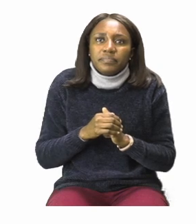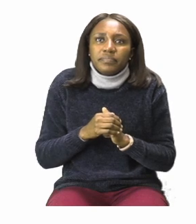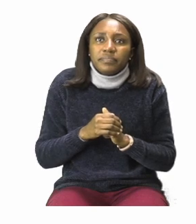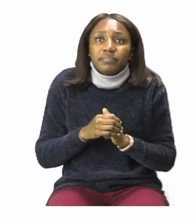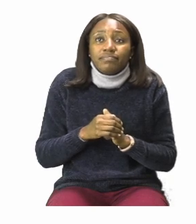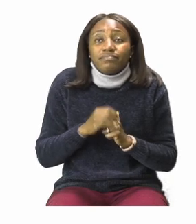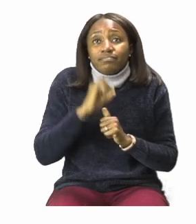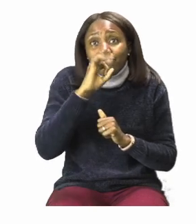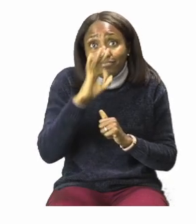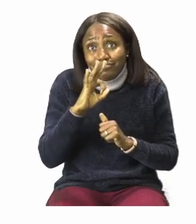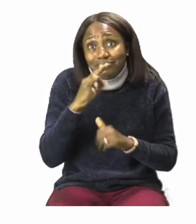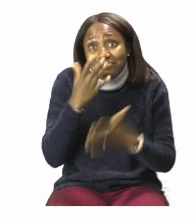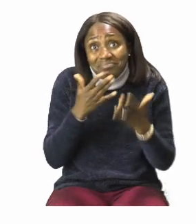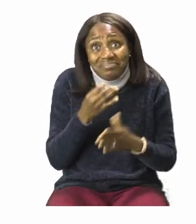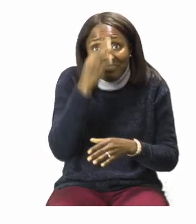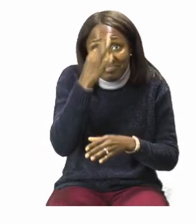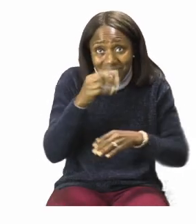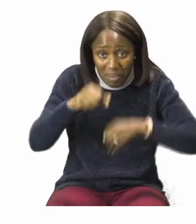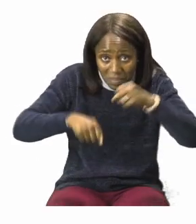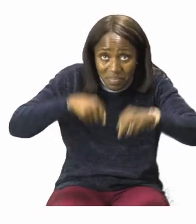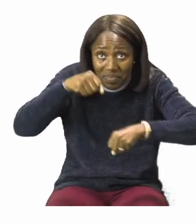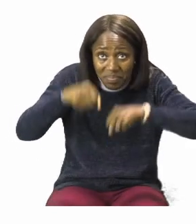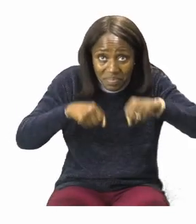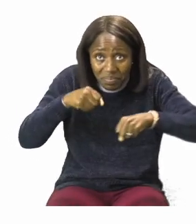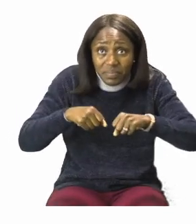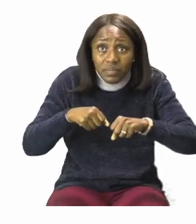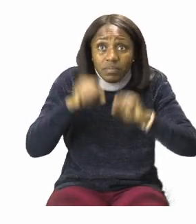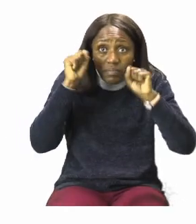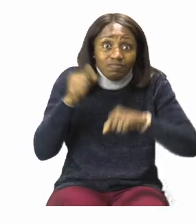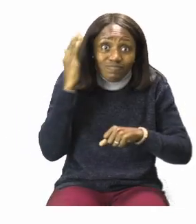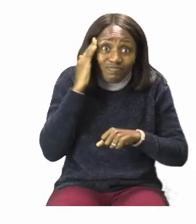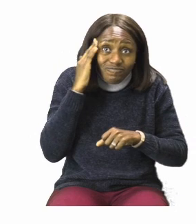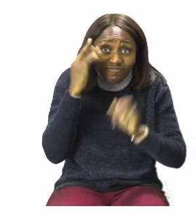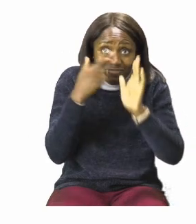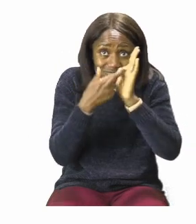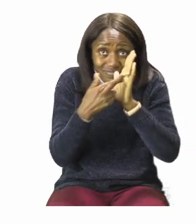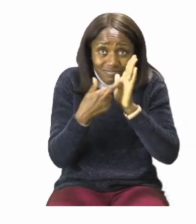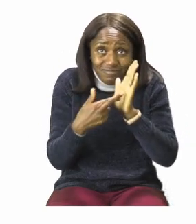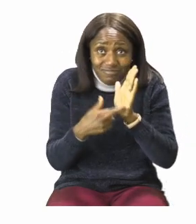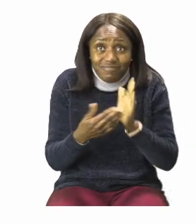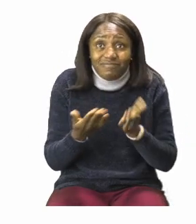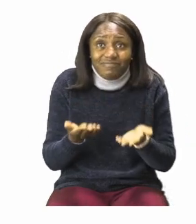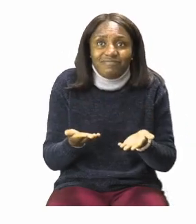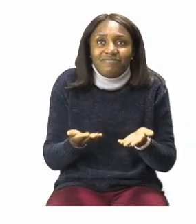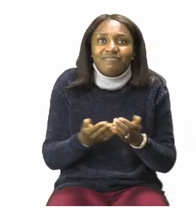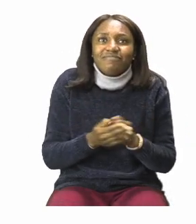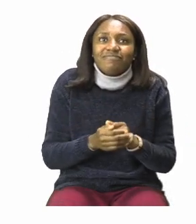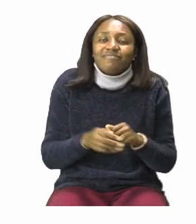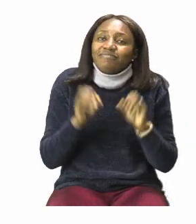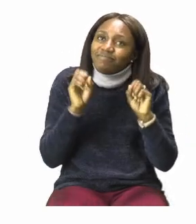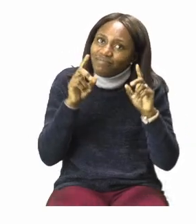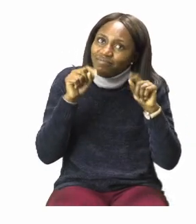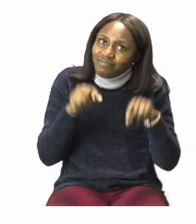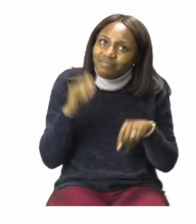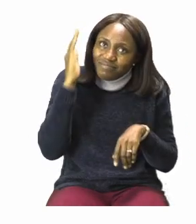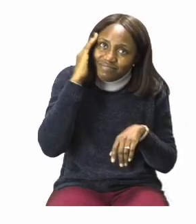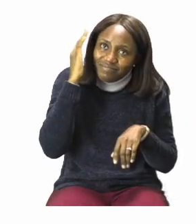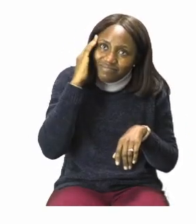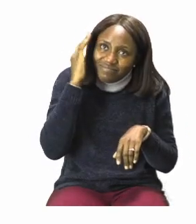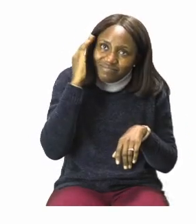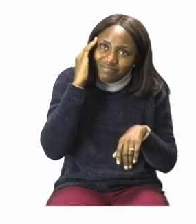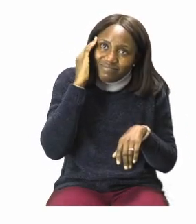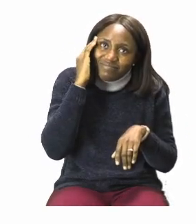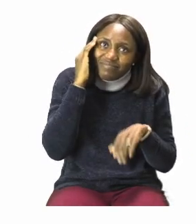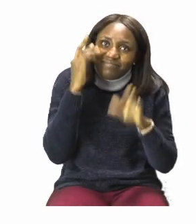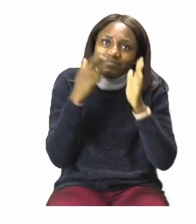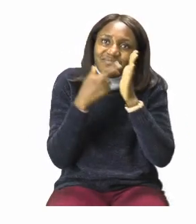you become a cyclist, these are the things that you have to know. So now that we know our vocabulary words, let's move on to